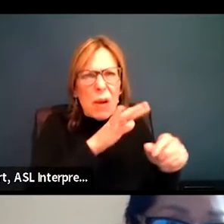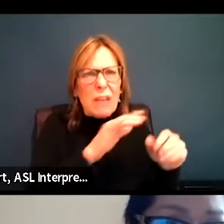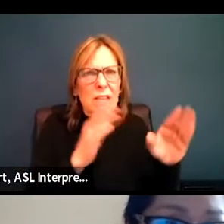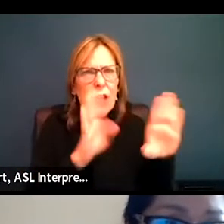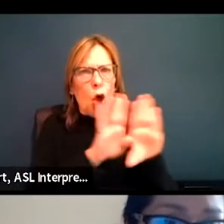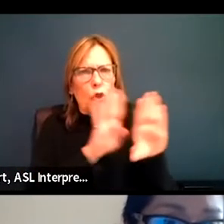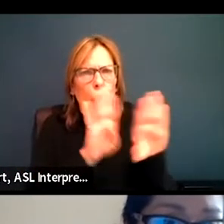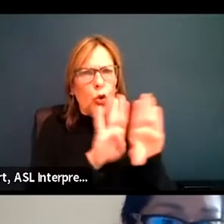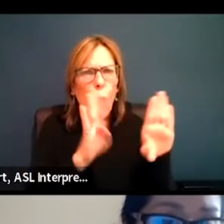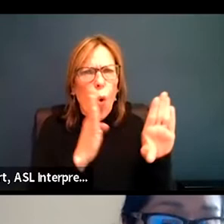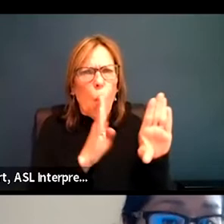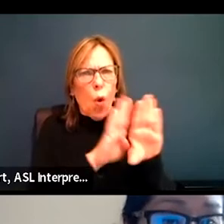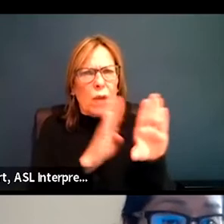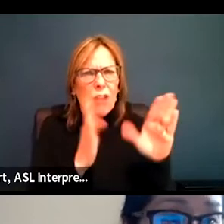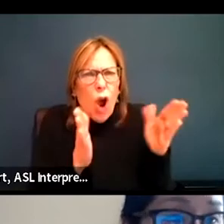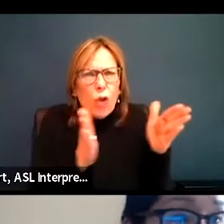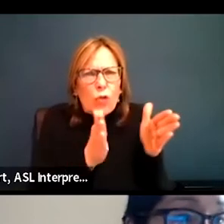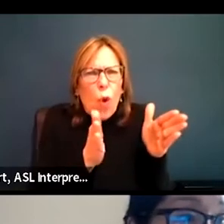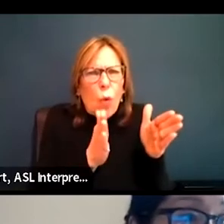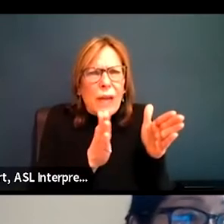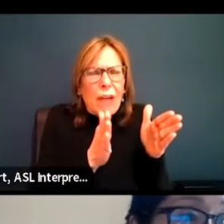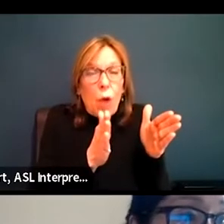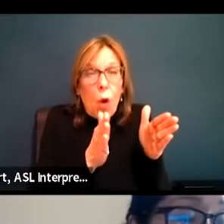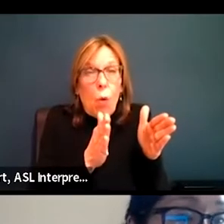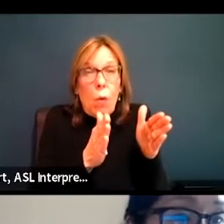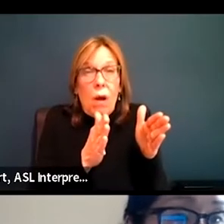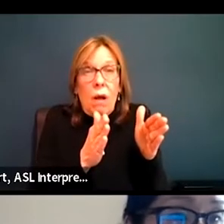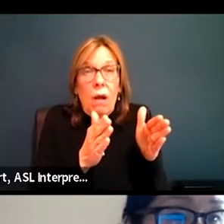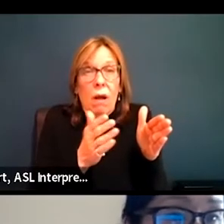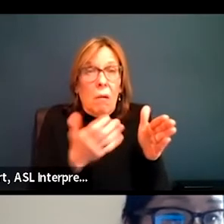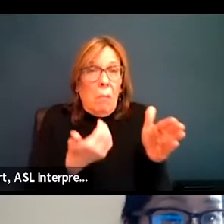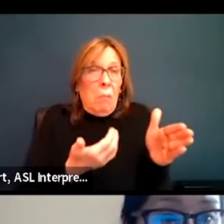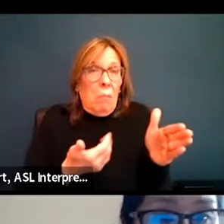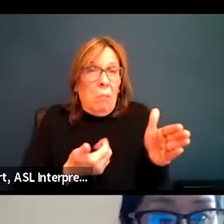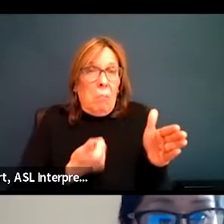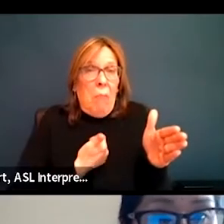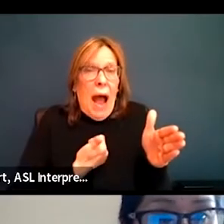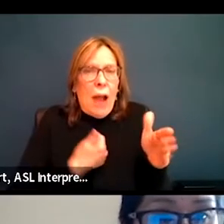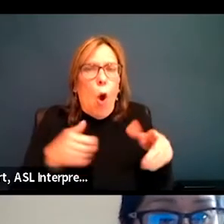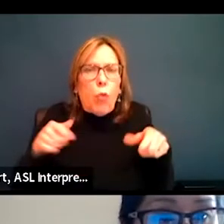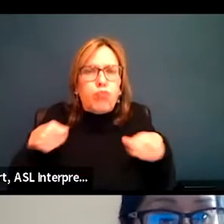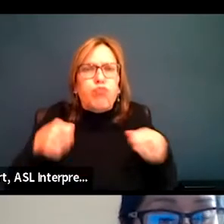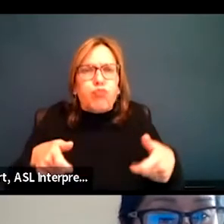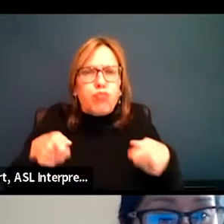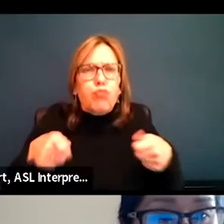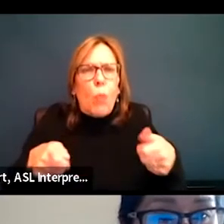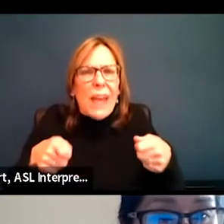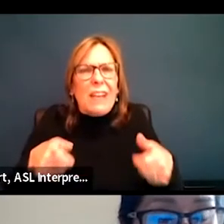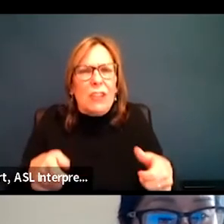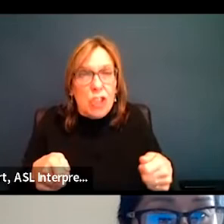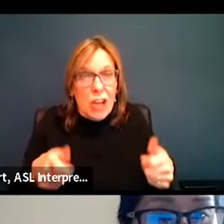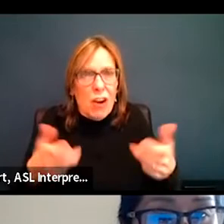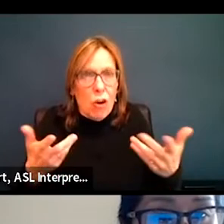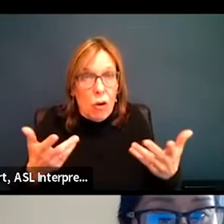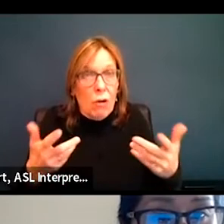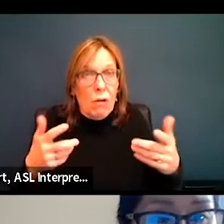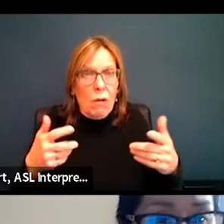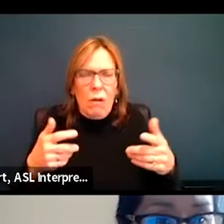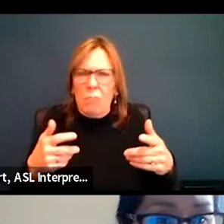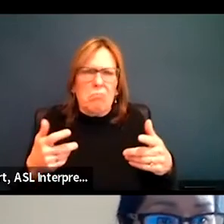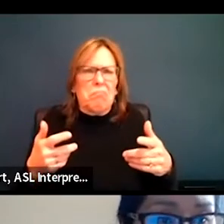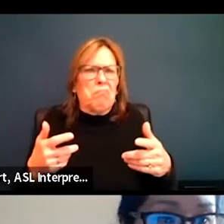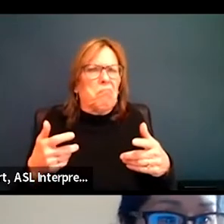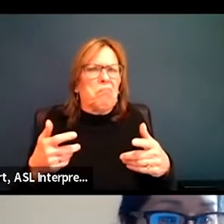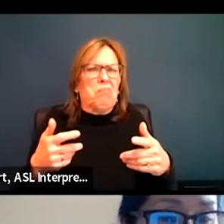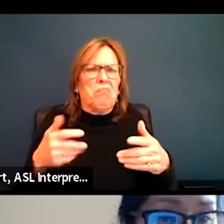narrow that if you were doing your own wheelchair by the, you know, on the rails by the wheels, you wouldn't have been